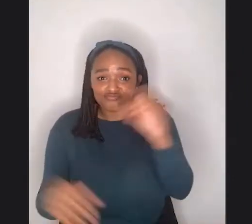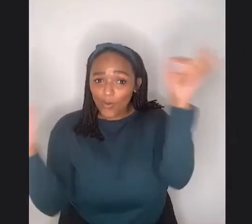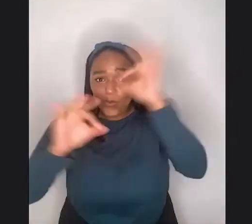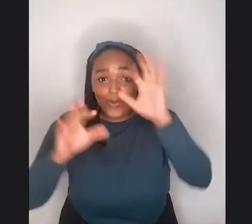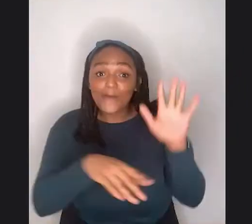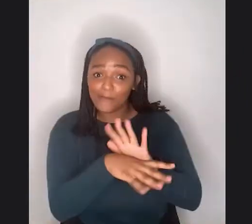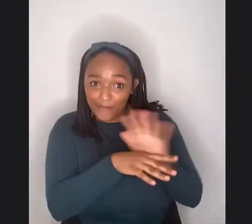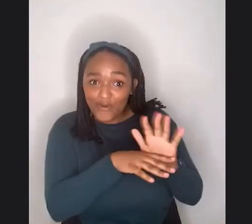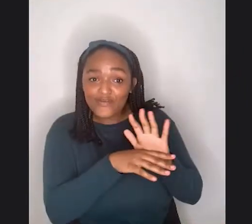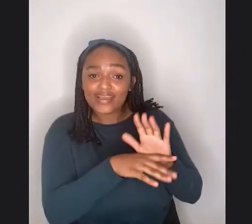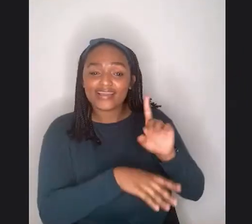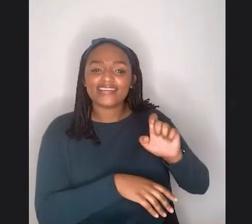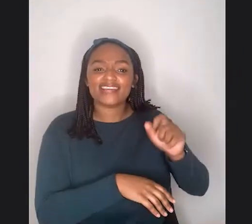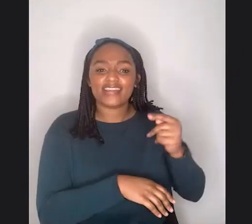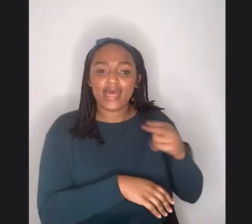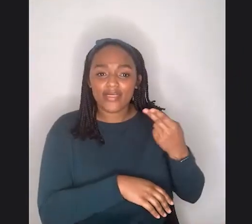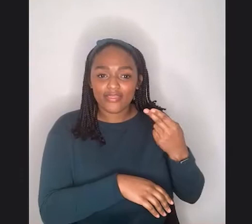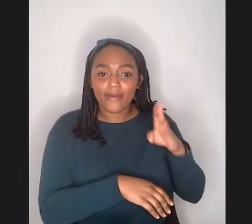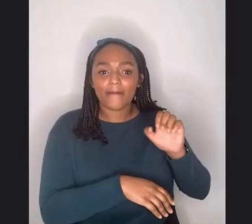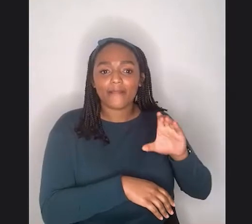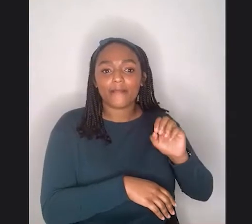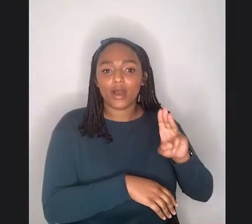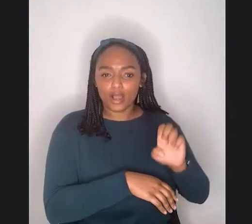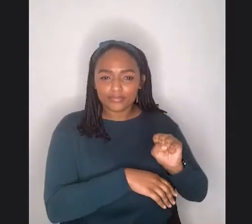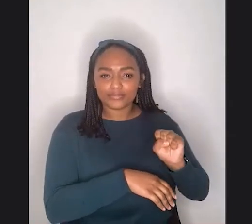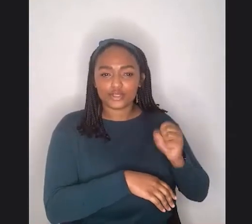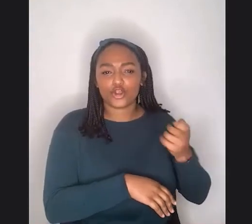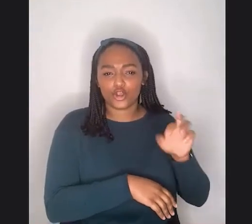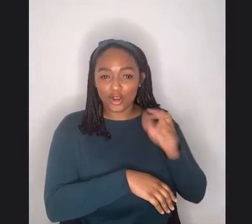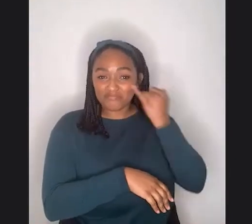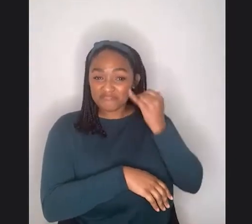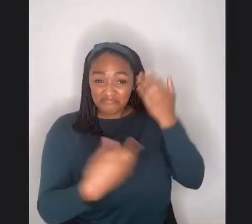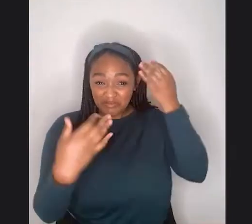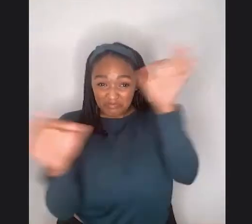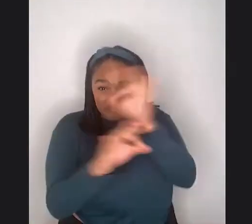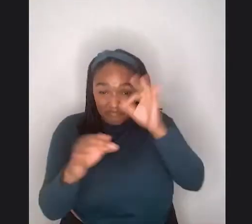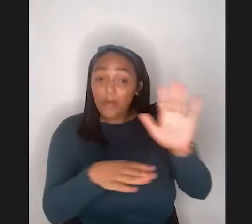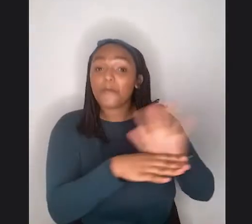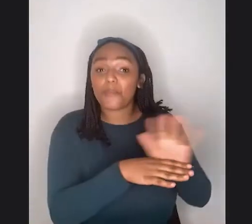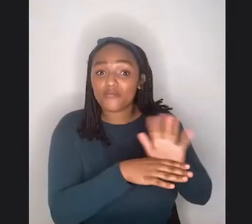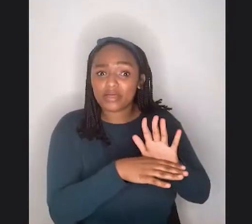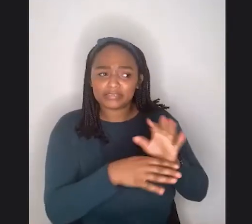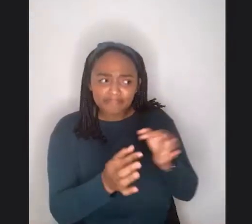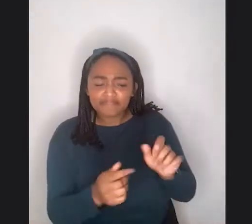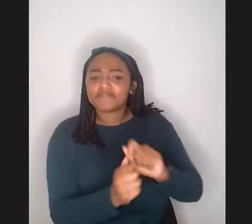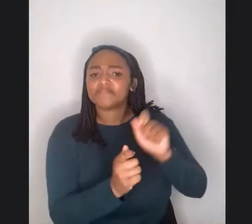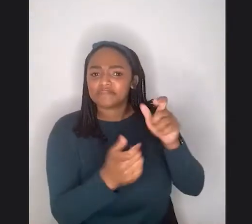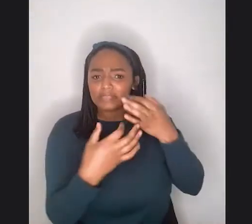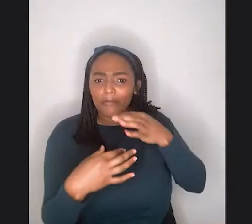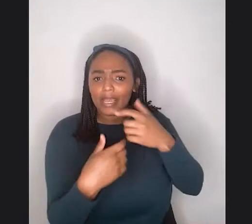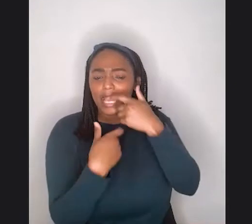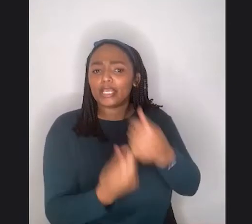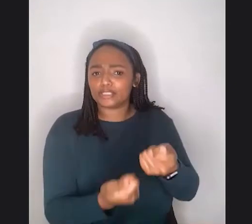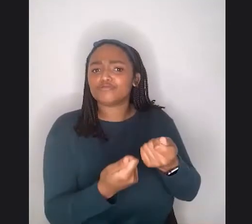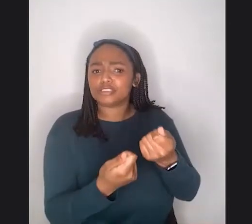there's some interesting scenes around body stuff. you want to about any of those? Yes. And that's why I picked it because it was